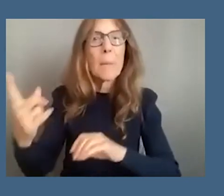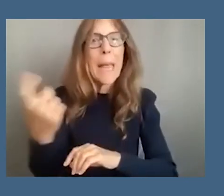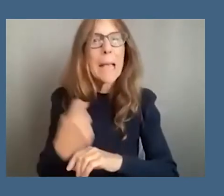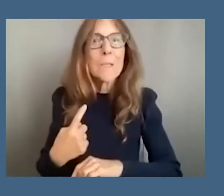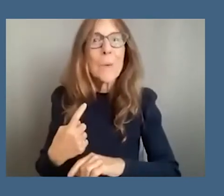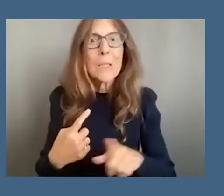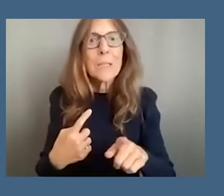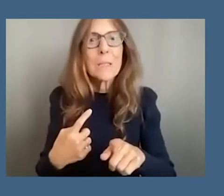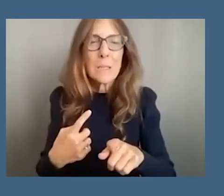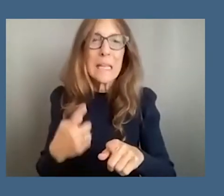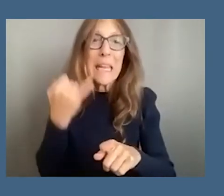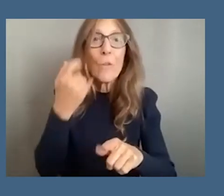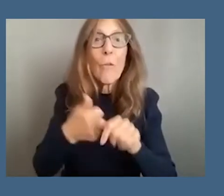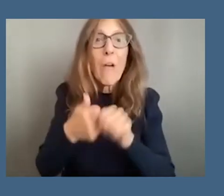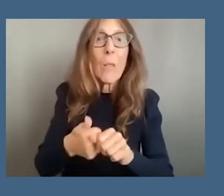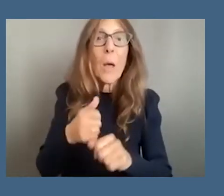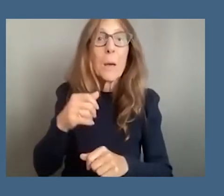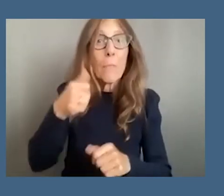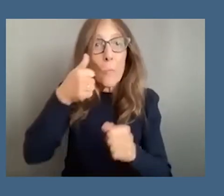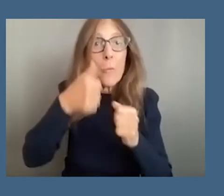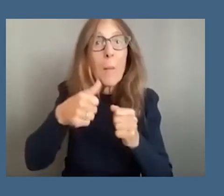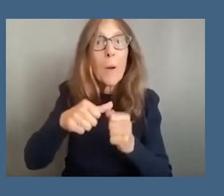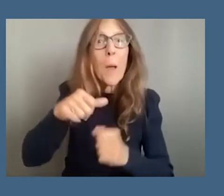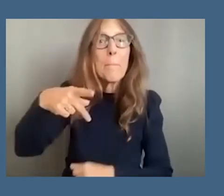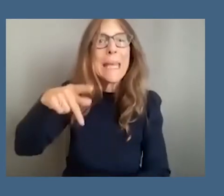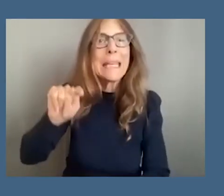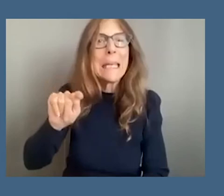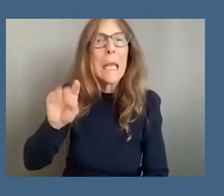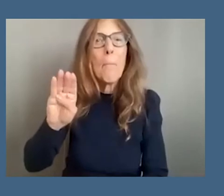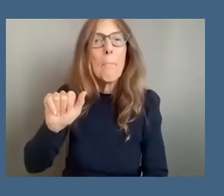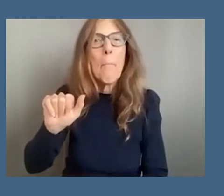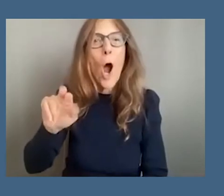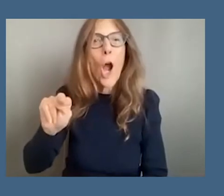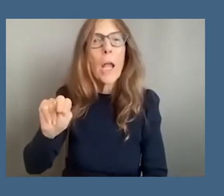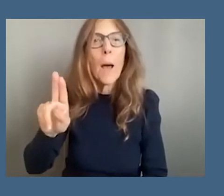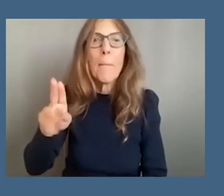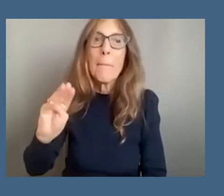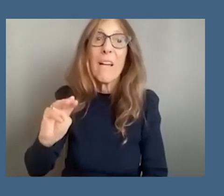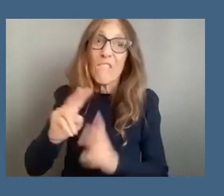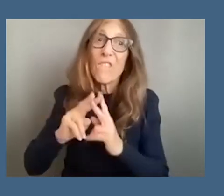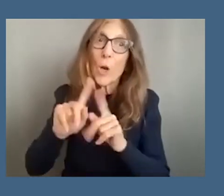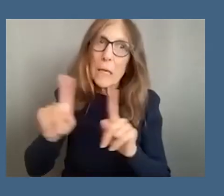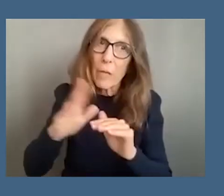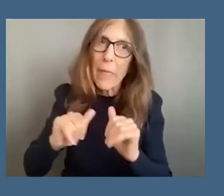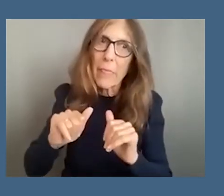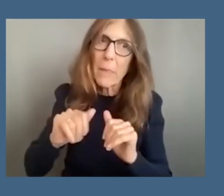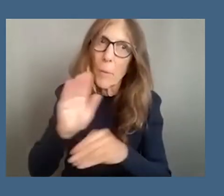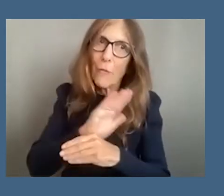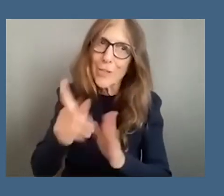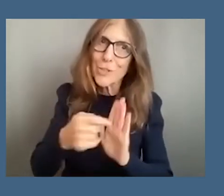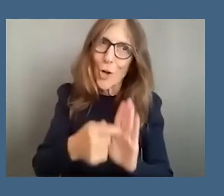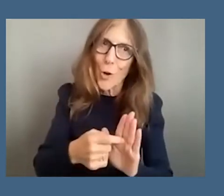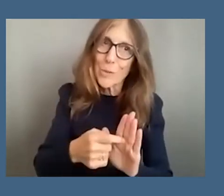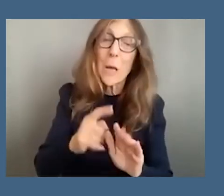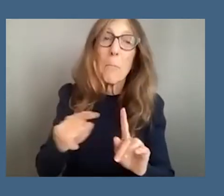uh the work of someone like a pt barnum who was uh not as he is portrayed in the movie uh it was very much someone who was uh very